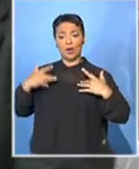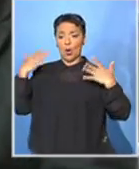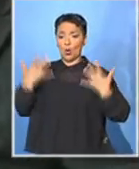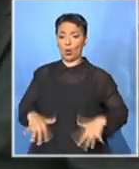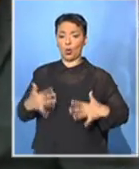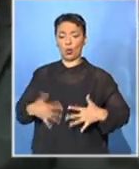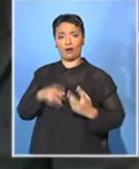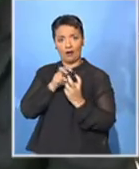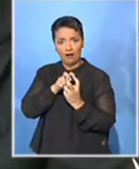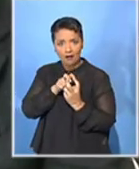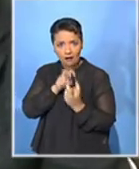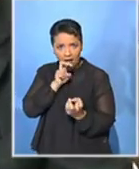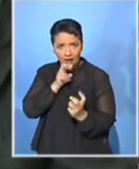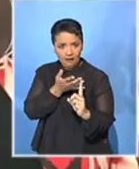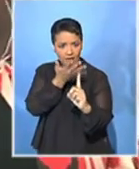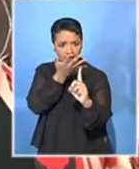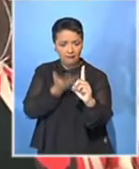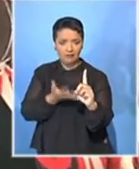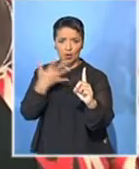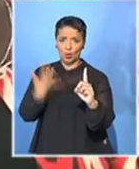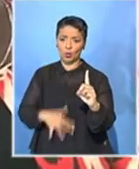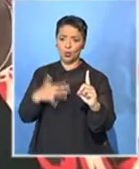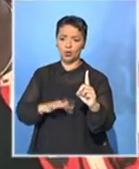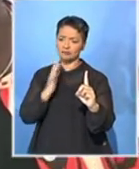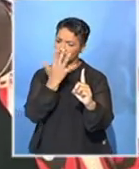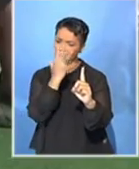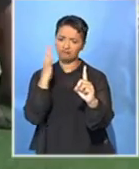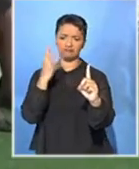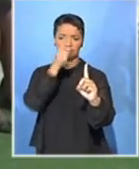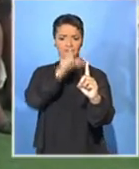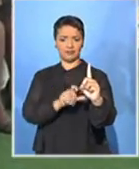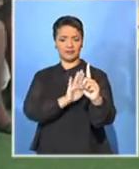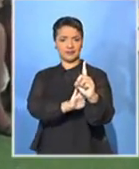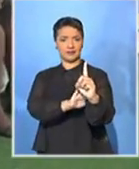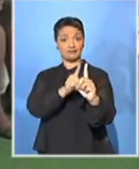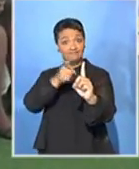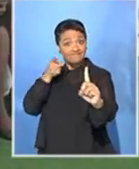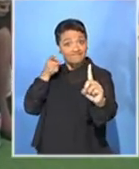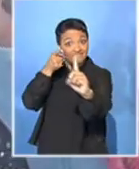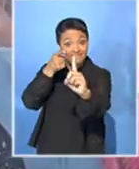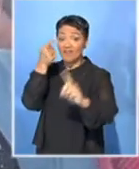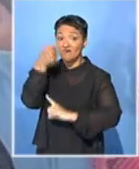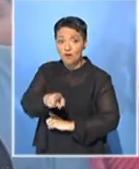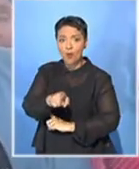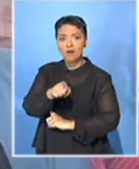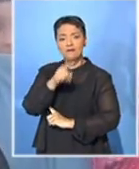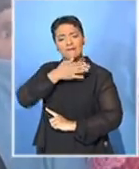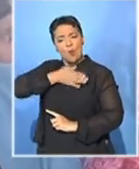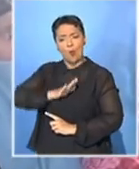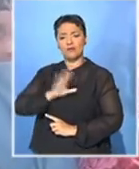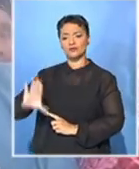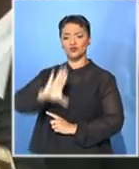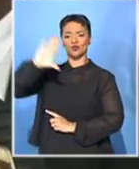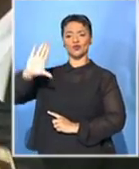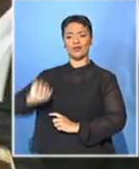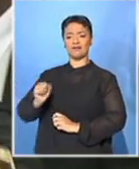He lived for one mission only, to see South Africa free, to see